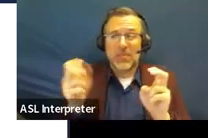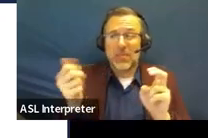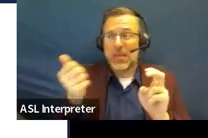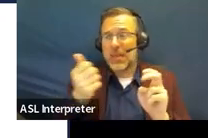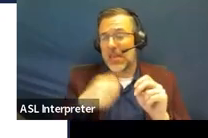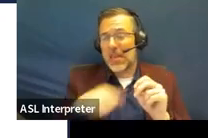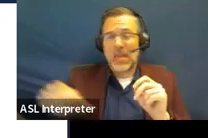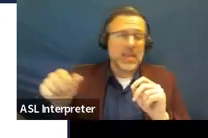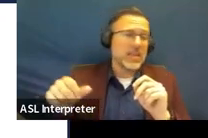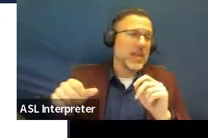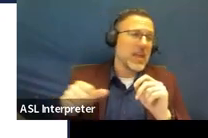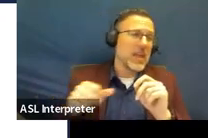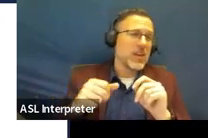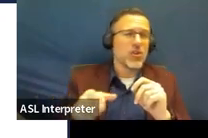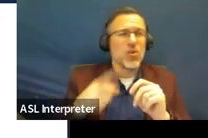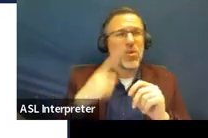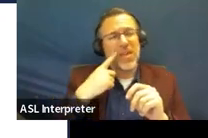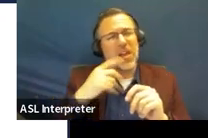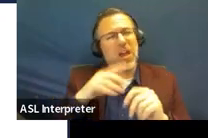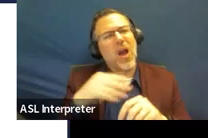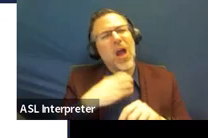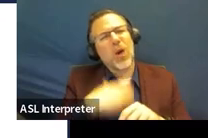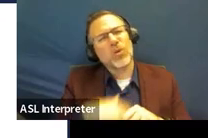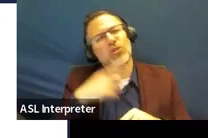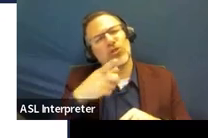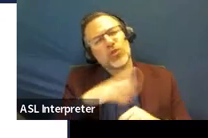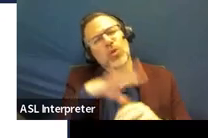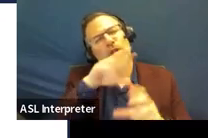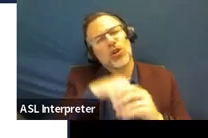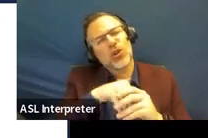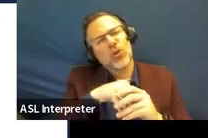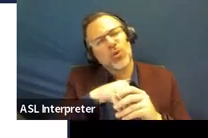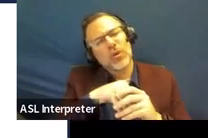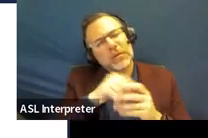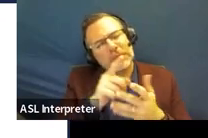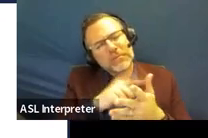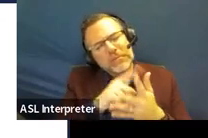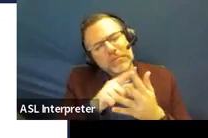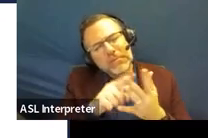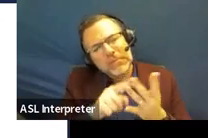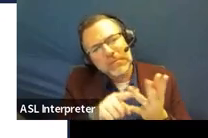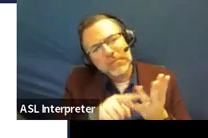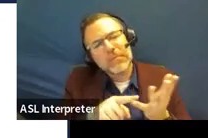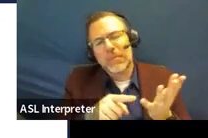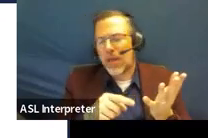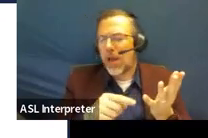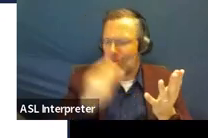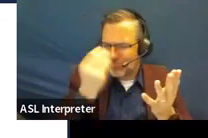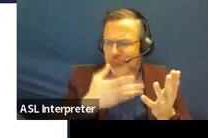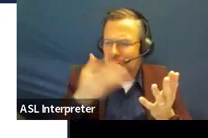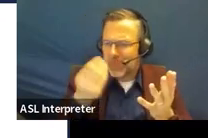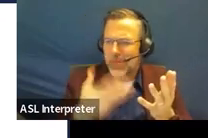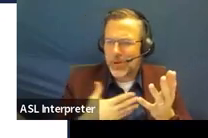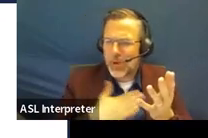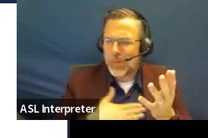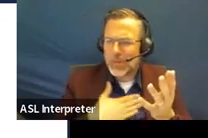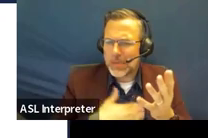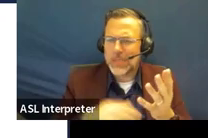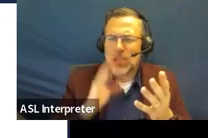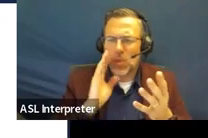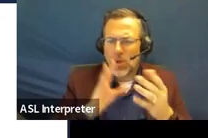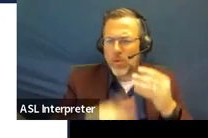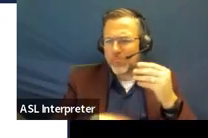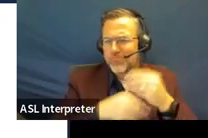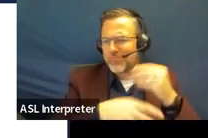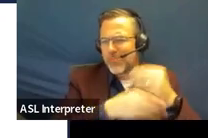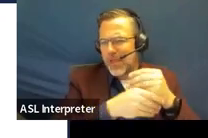been beneficial to have added in here. I'd love to hear it because, um, we'll do this again next year for our professional development. Um,